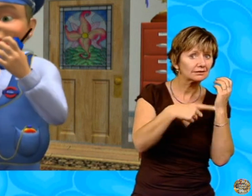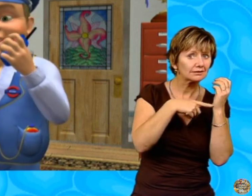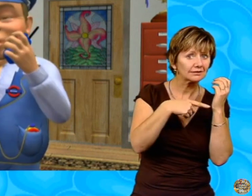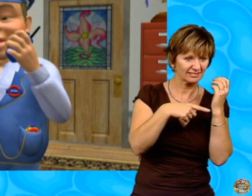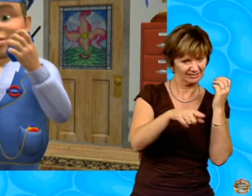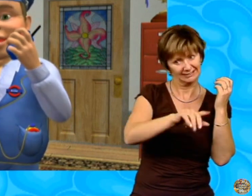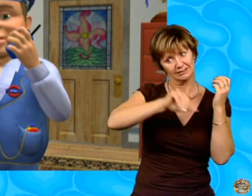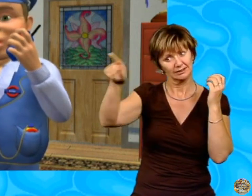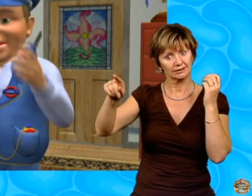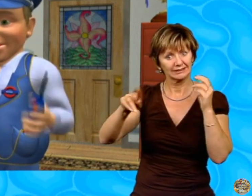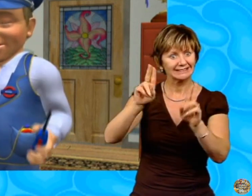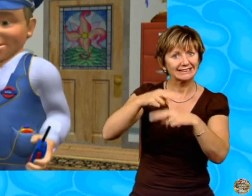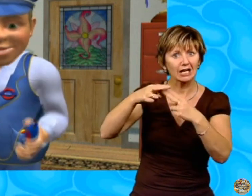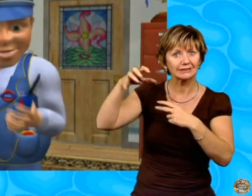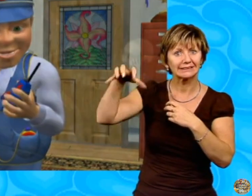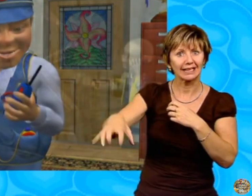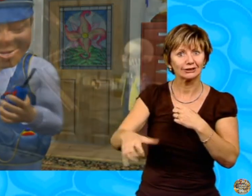Take the statue there straight away.